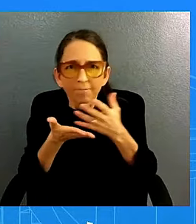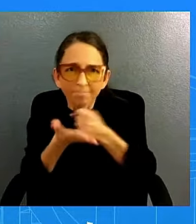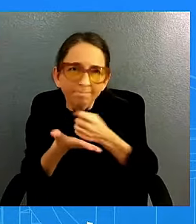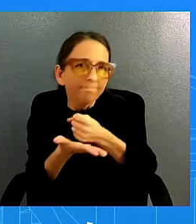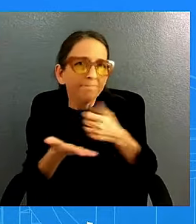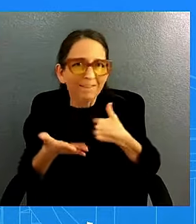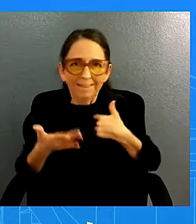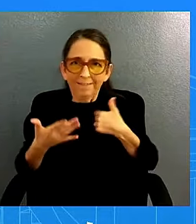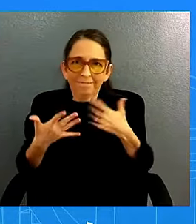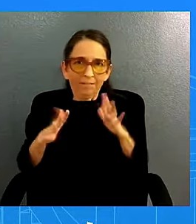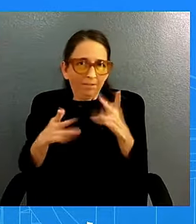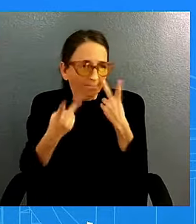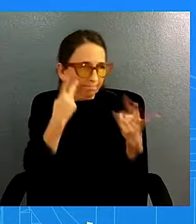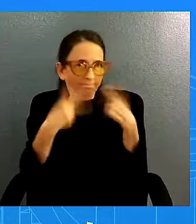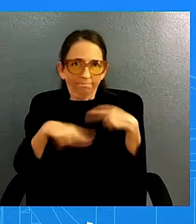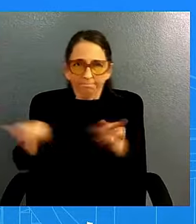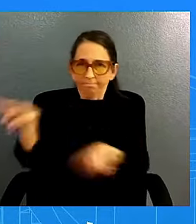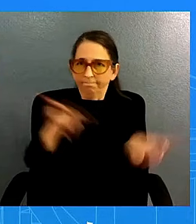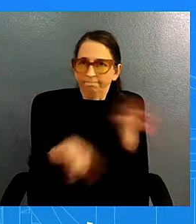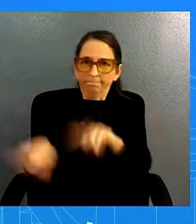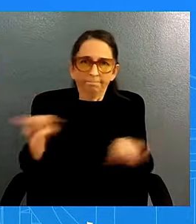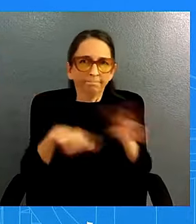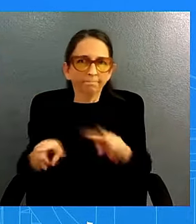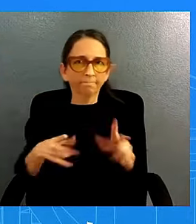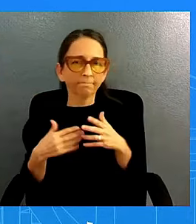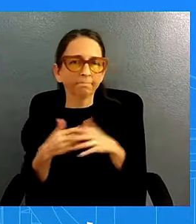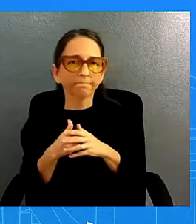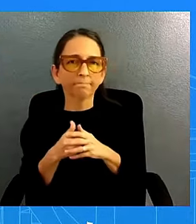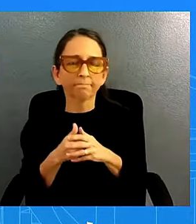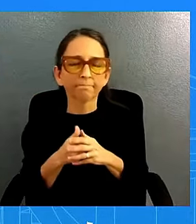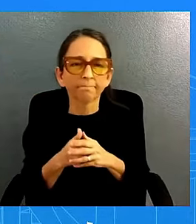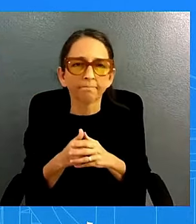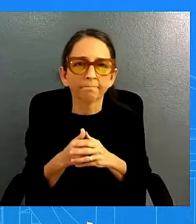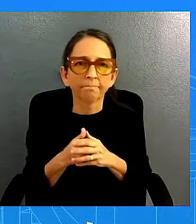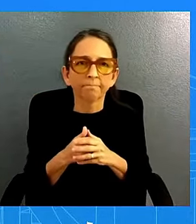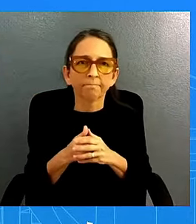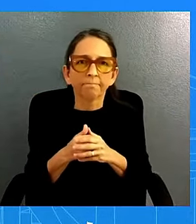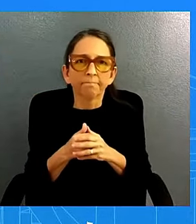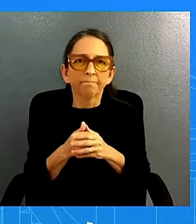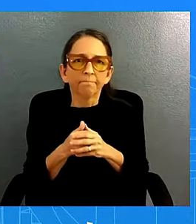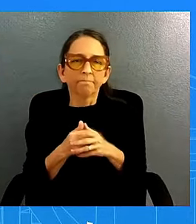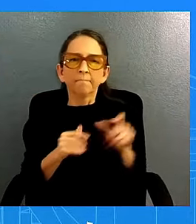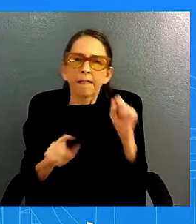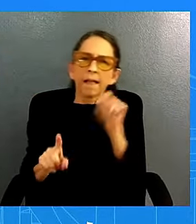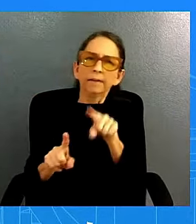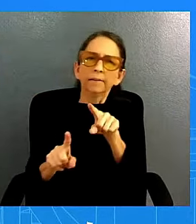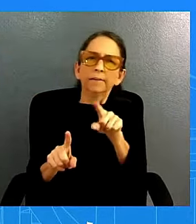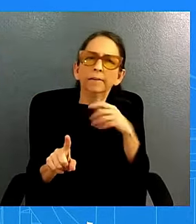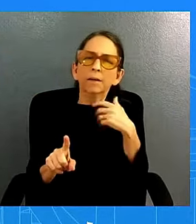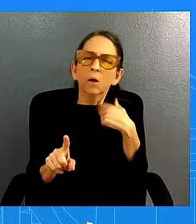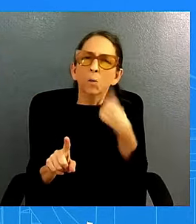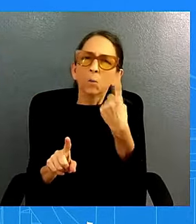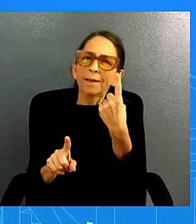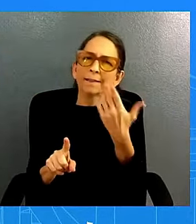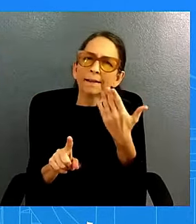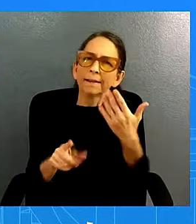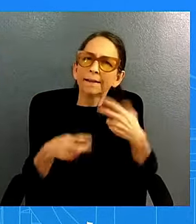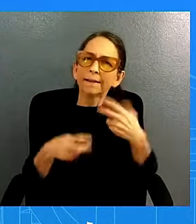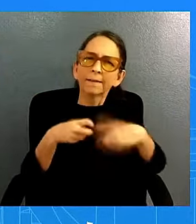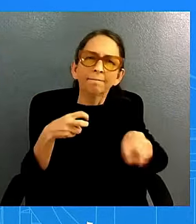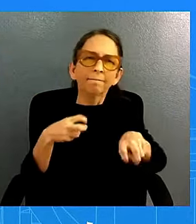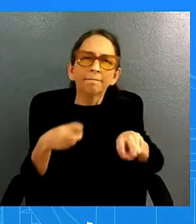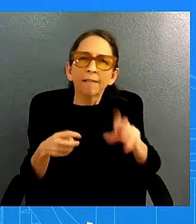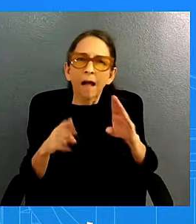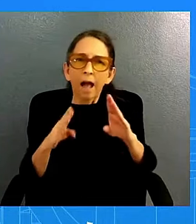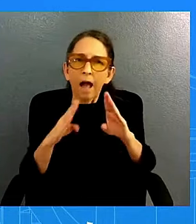you know one of the issues that has still proven to be very difficult is getting housing prices down can you